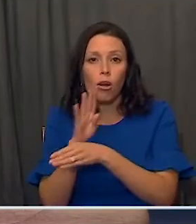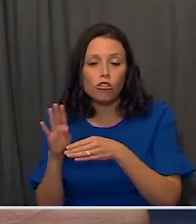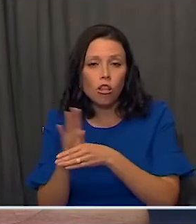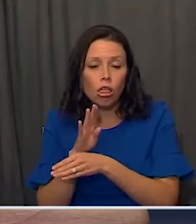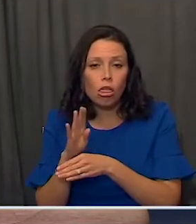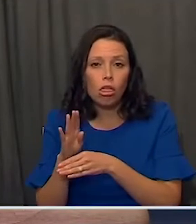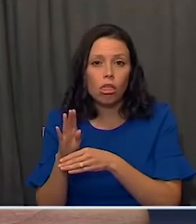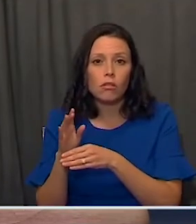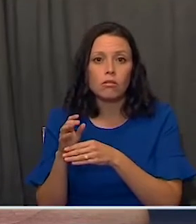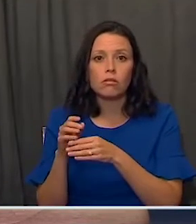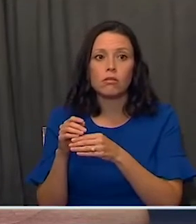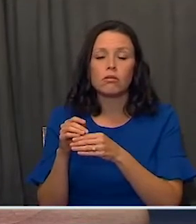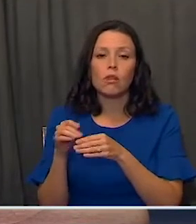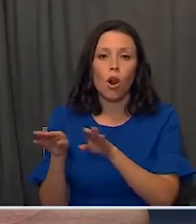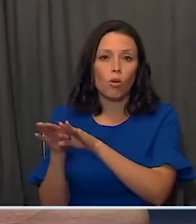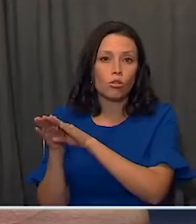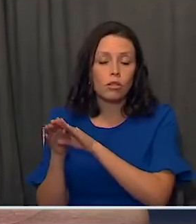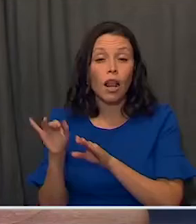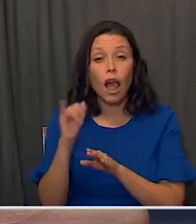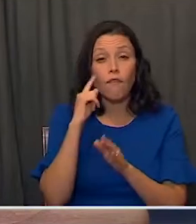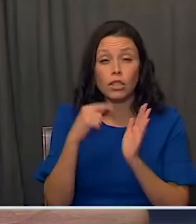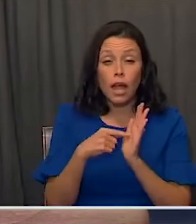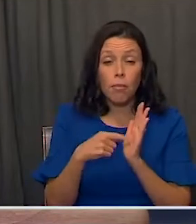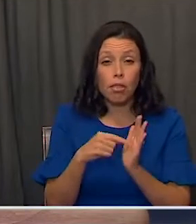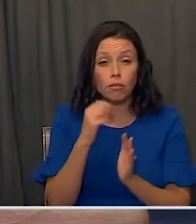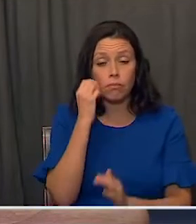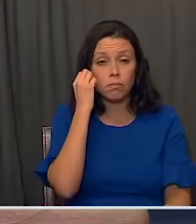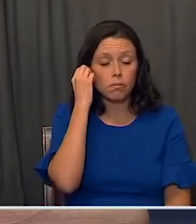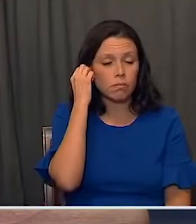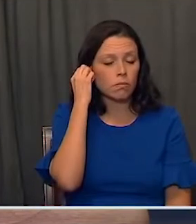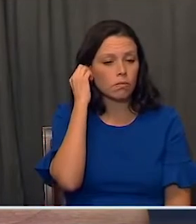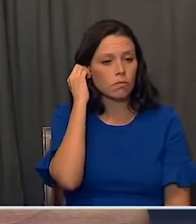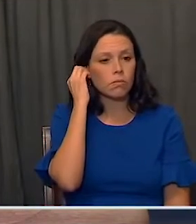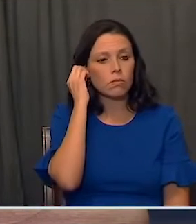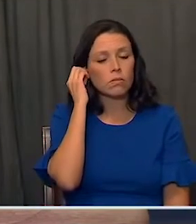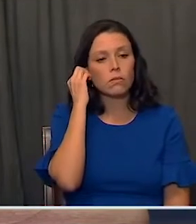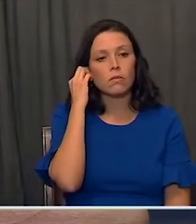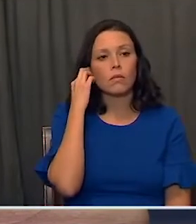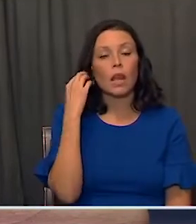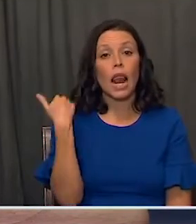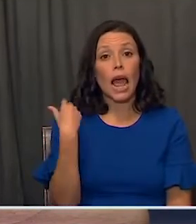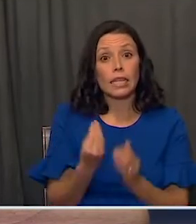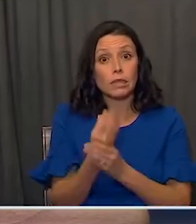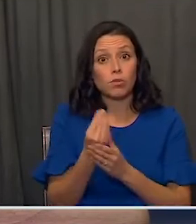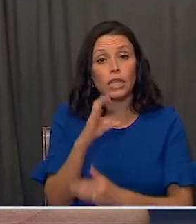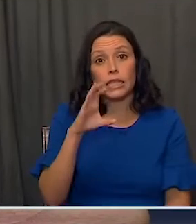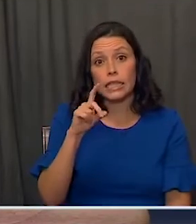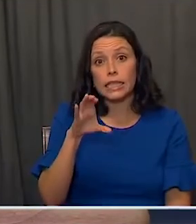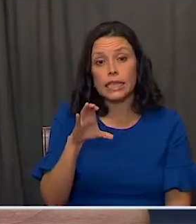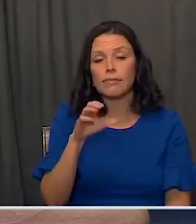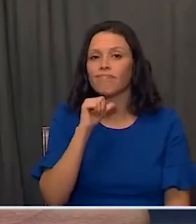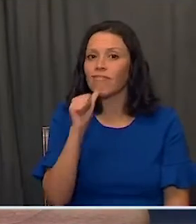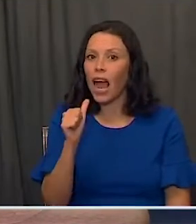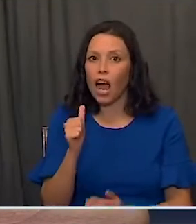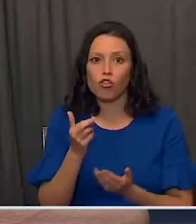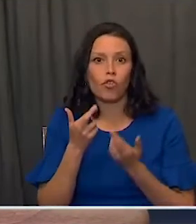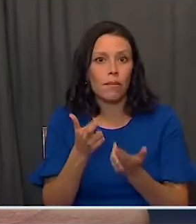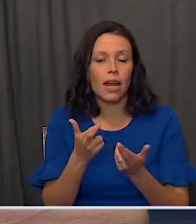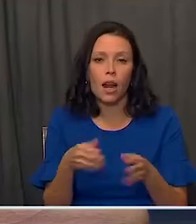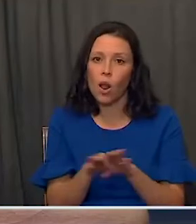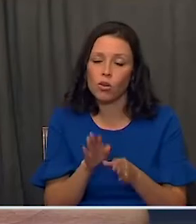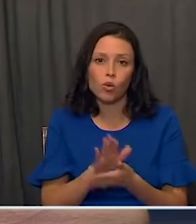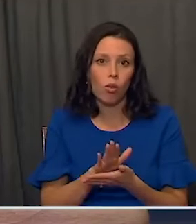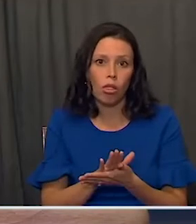closures. For example, as was mentioned last spring, CDC did not recommend school closures,